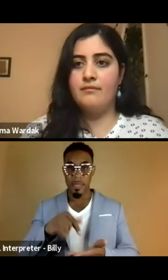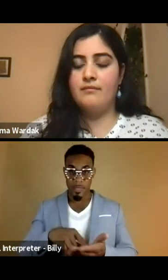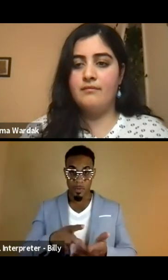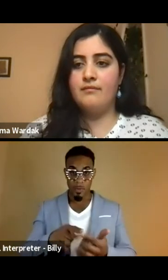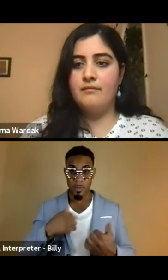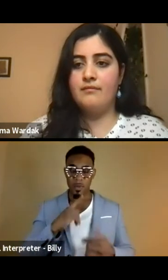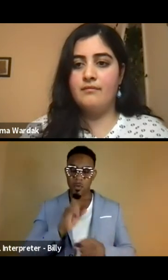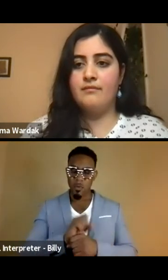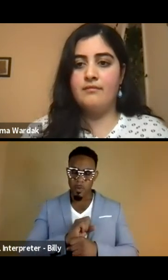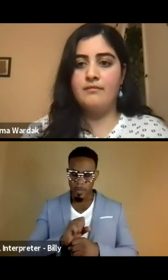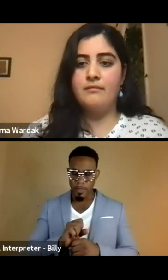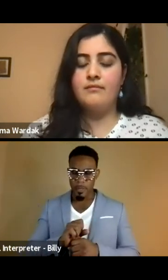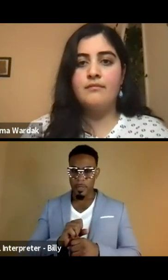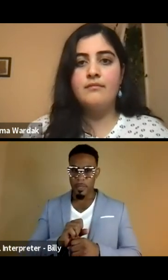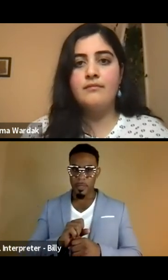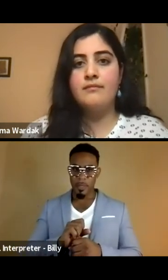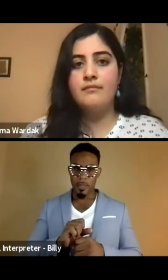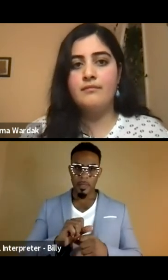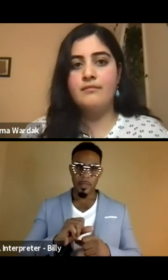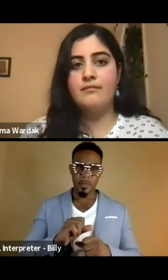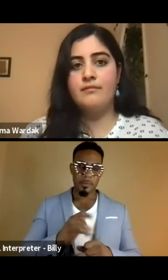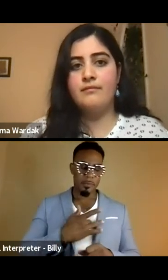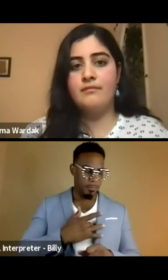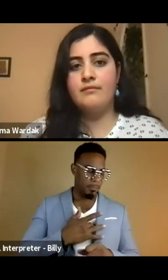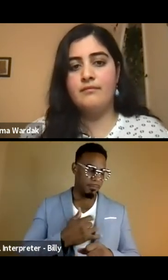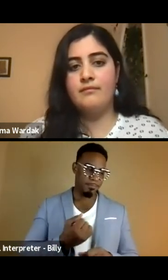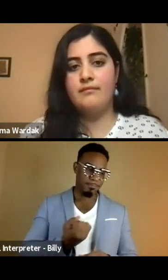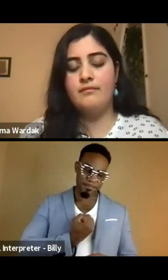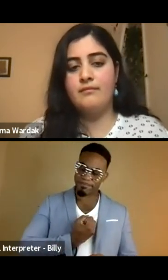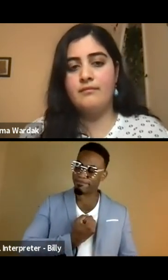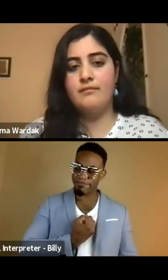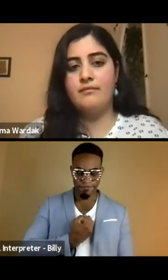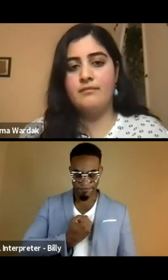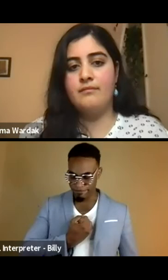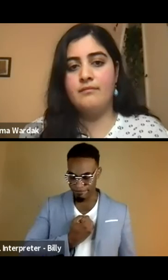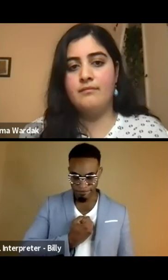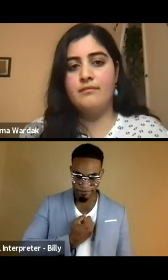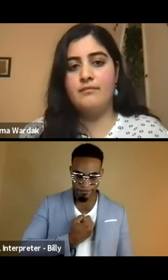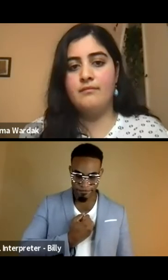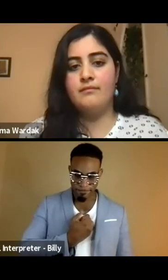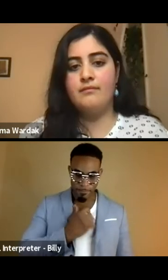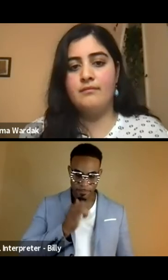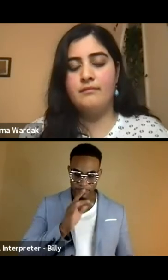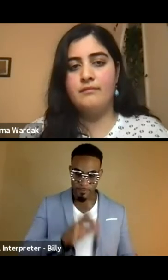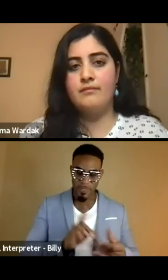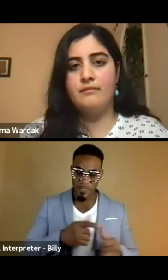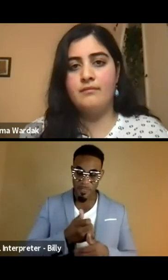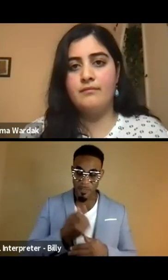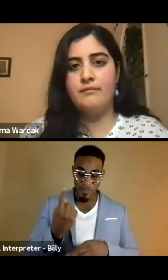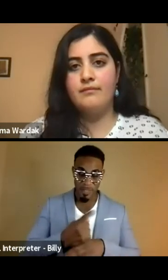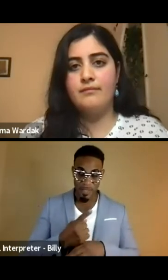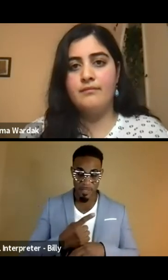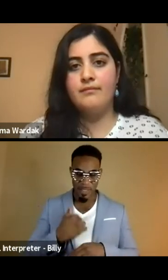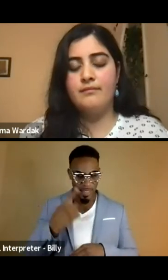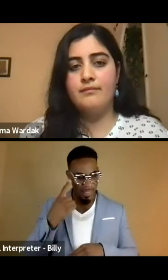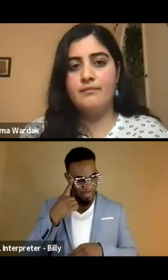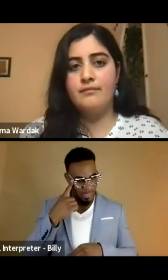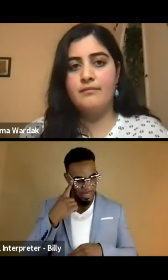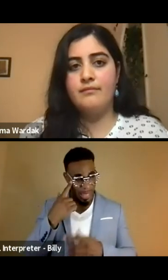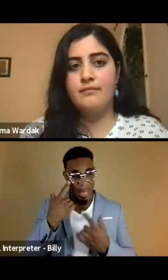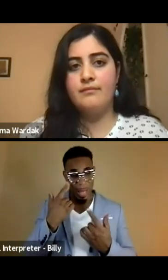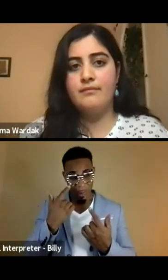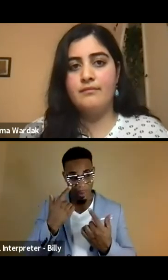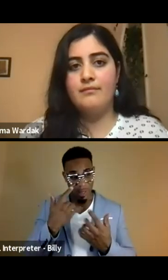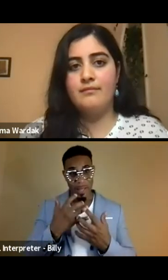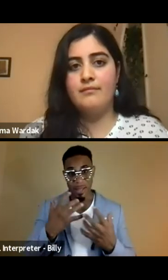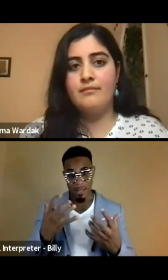me is really a stab in the heart. And, um, I would say the first couple of days, I think I cried